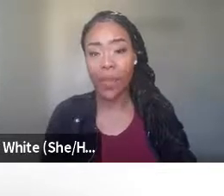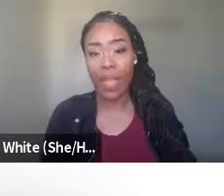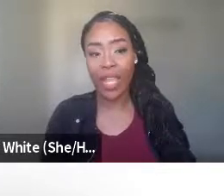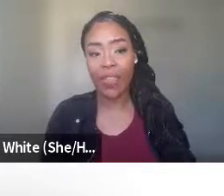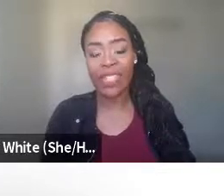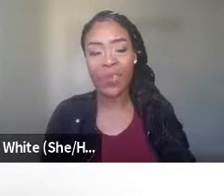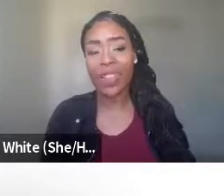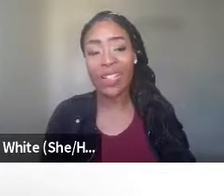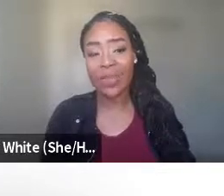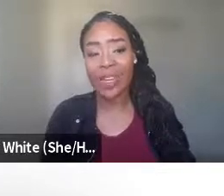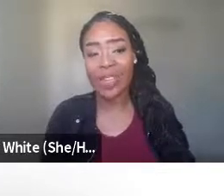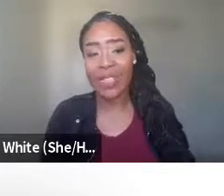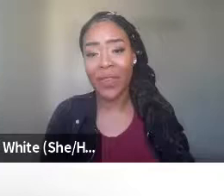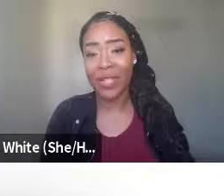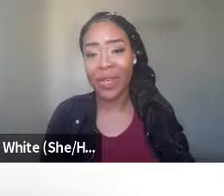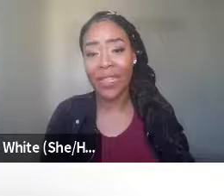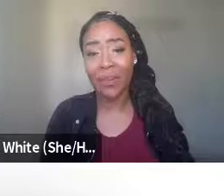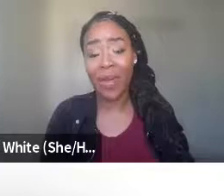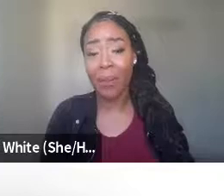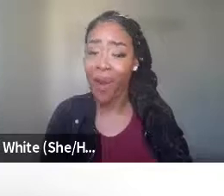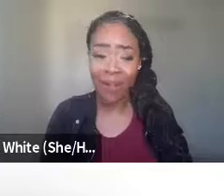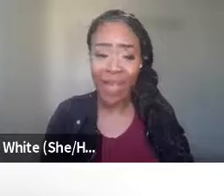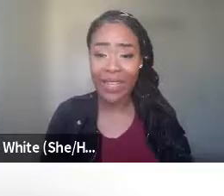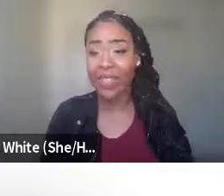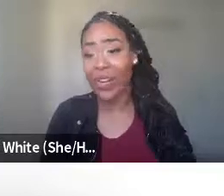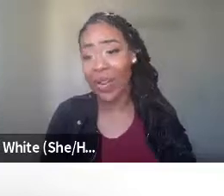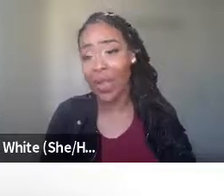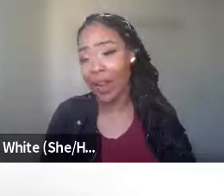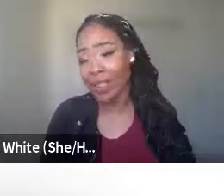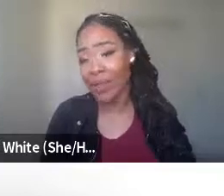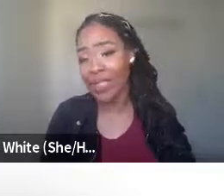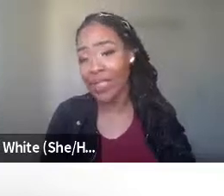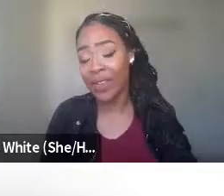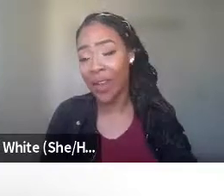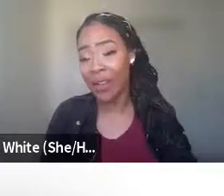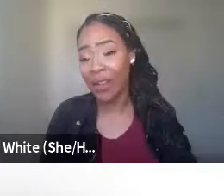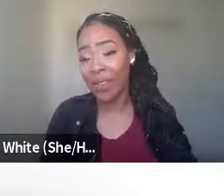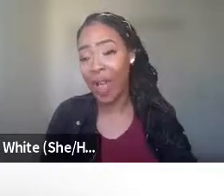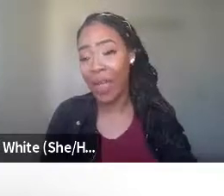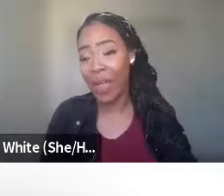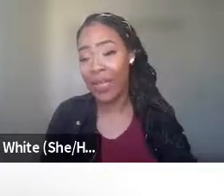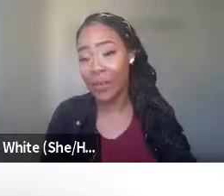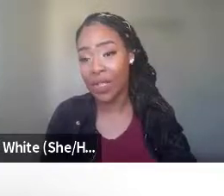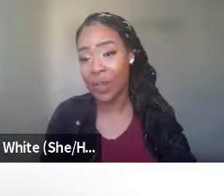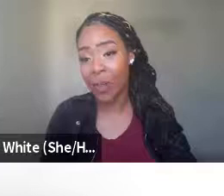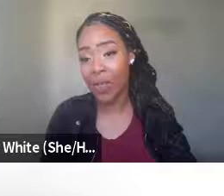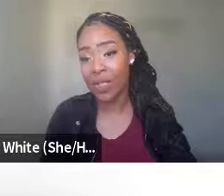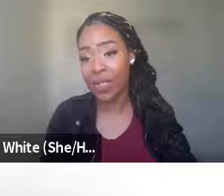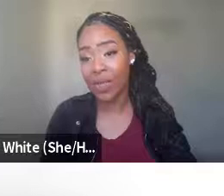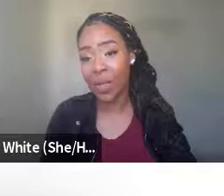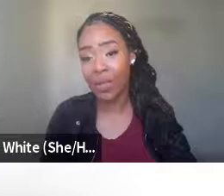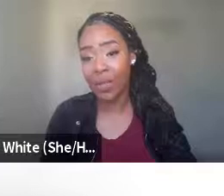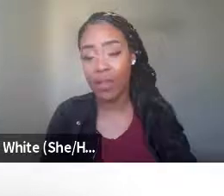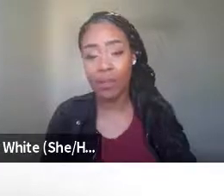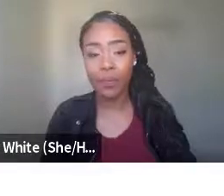Um, so again, this is really just meeting the needs of our students, but part of that is learning what our students' needs are. So not making assumptions about what